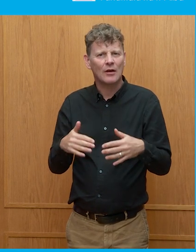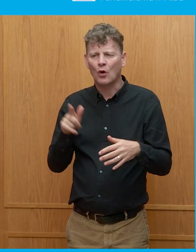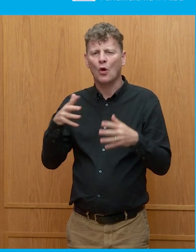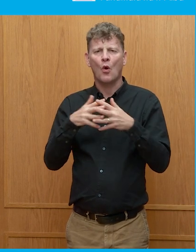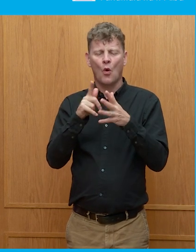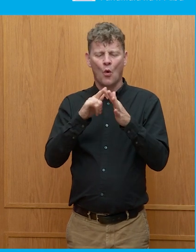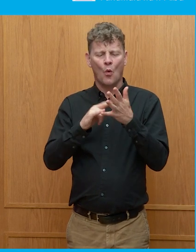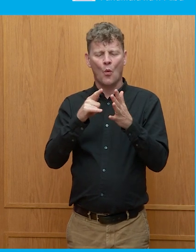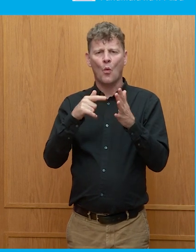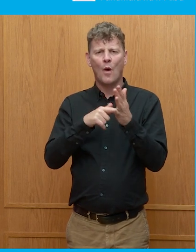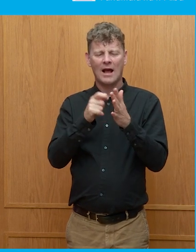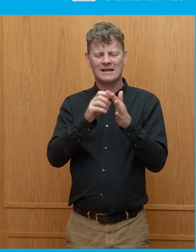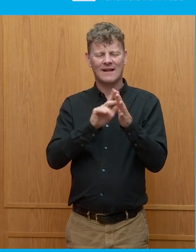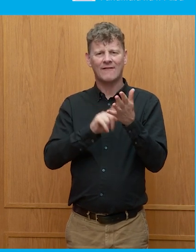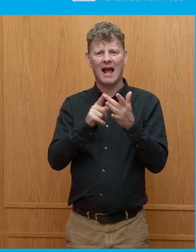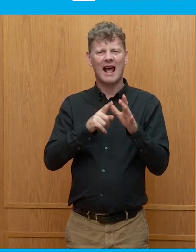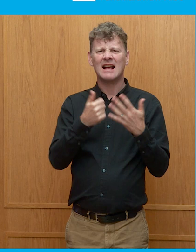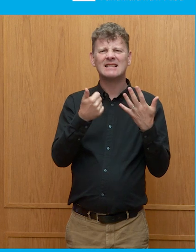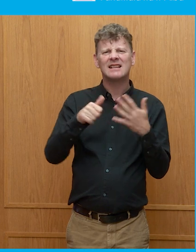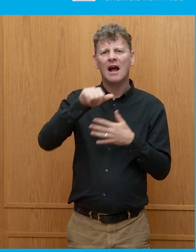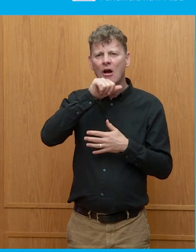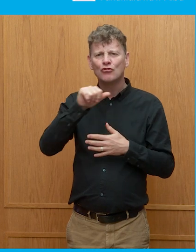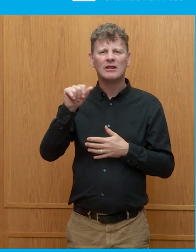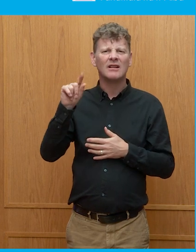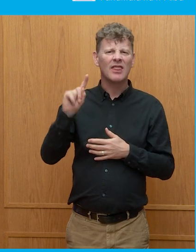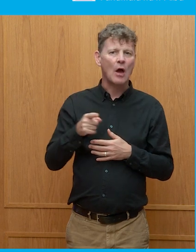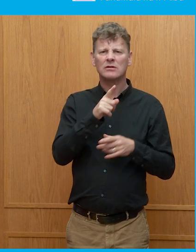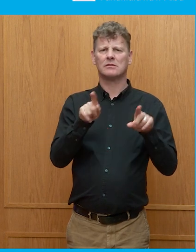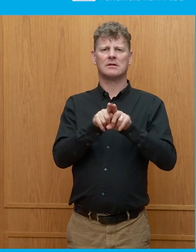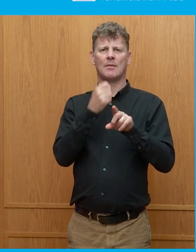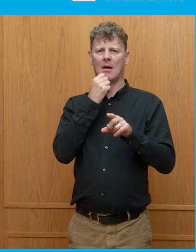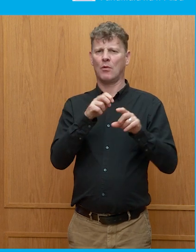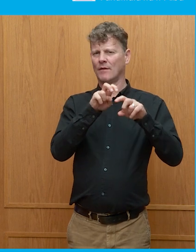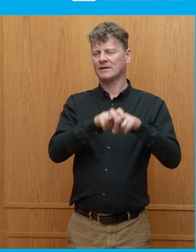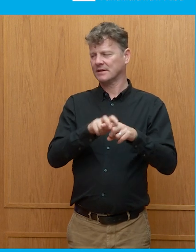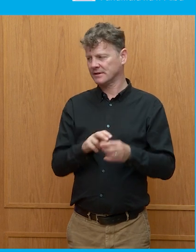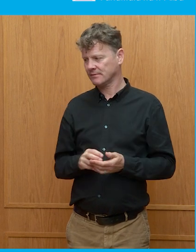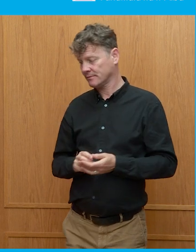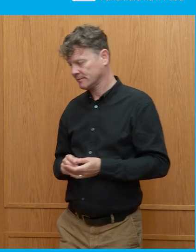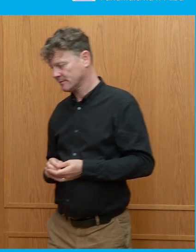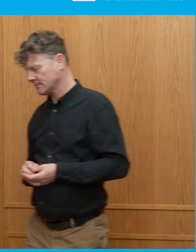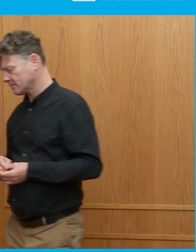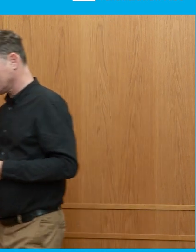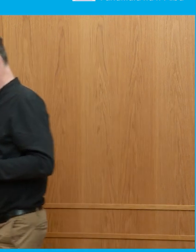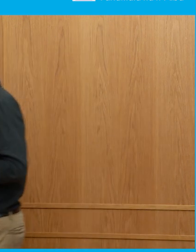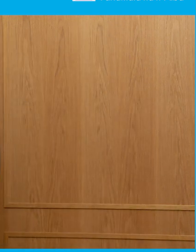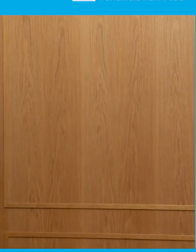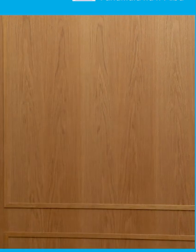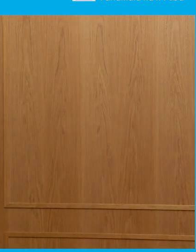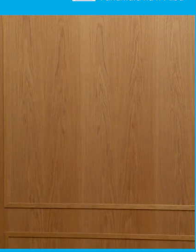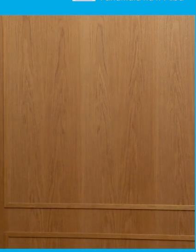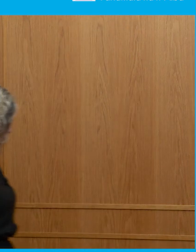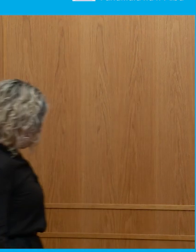with like 600,000 population, but the same number of seats. And it's a feature of any federation, and it's just – it's part of the deal.